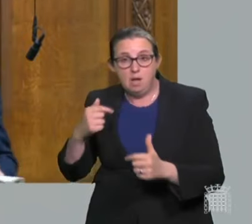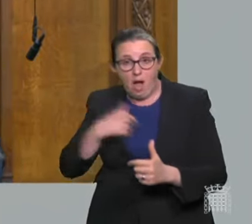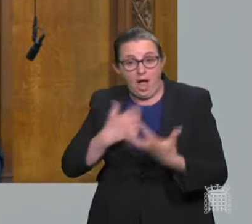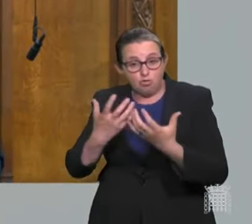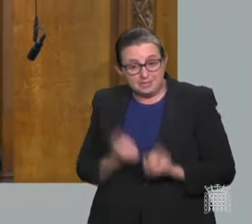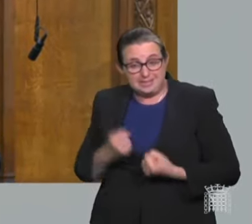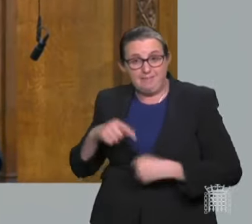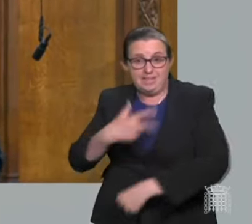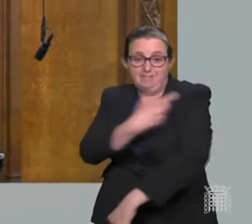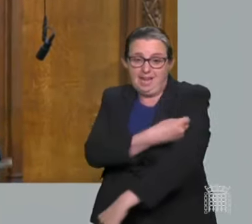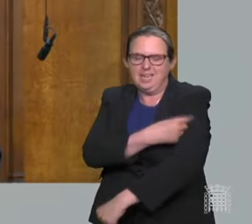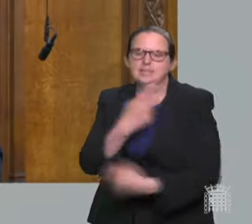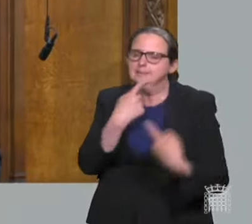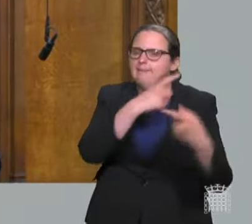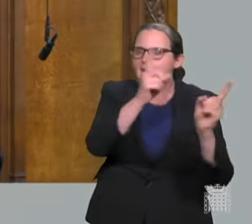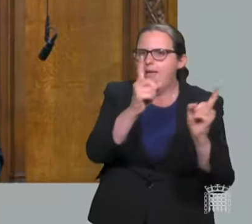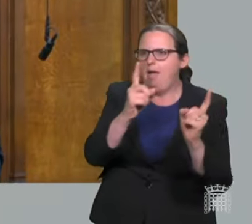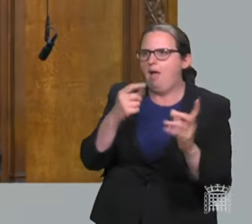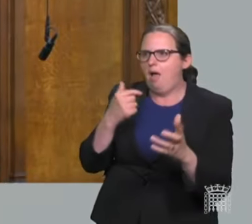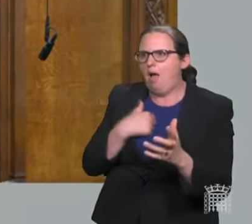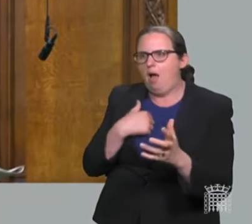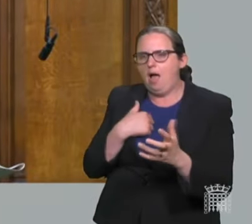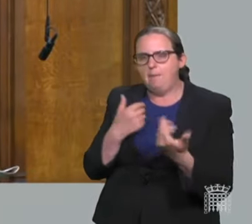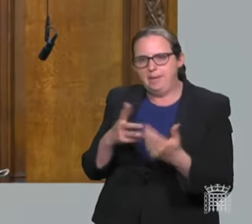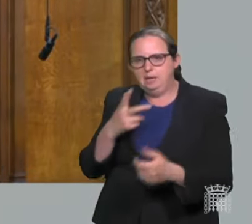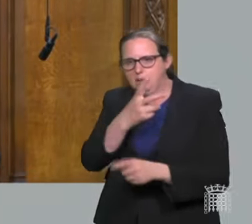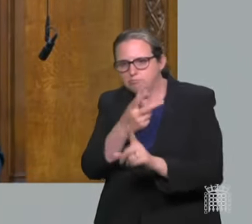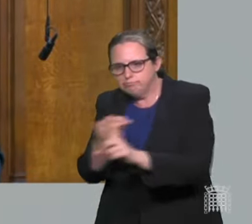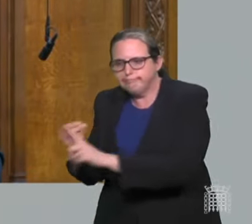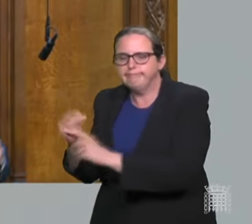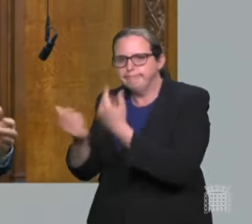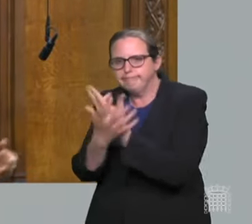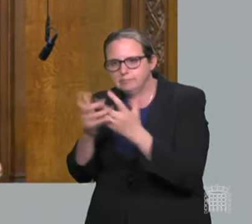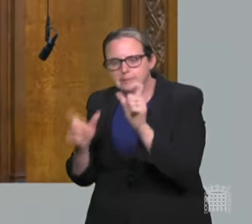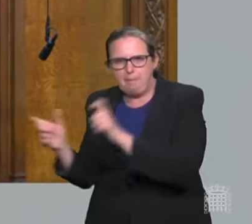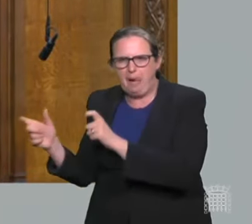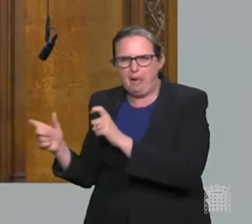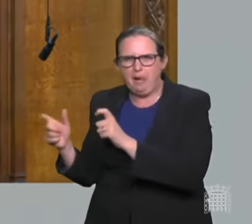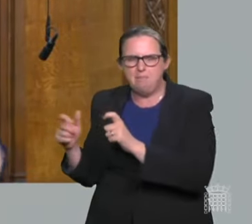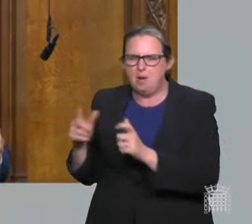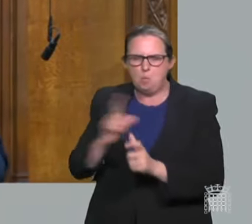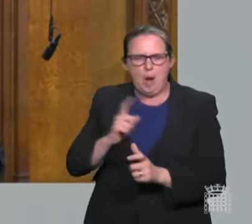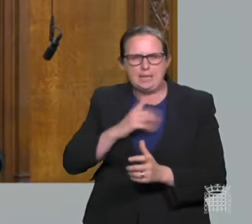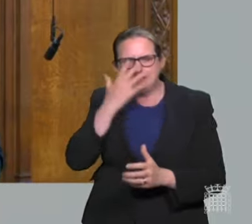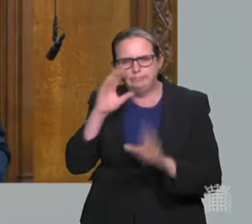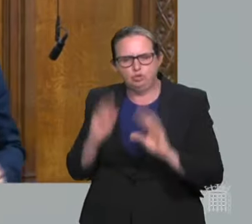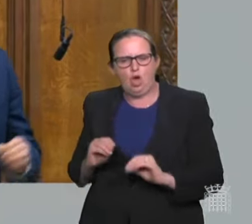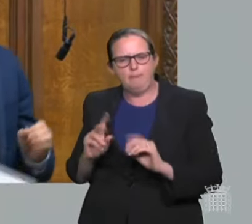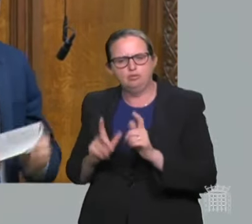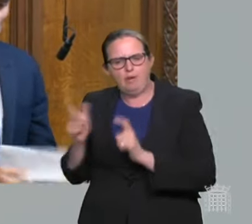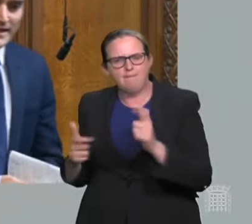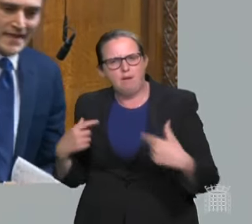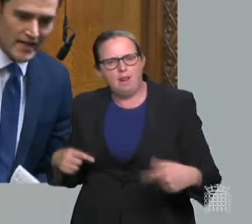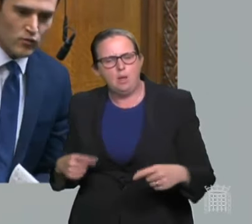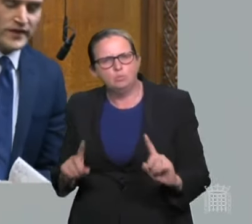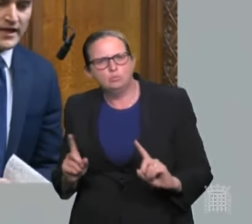myself. So can he confirm that this is purely a bureaucratic issue, that the vaccines are exactly the same and update the House over